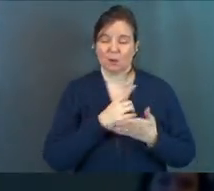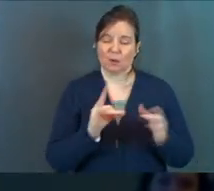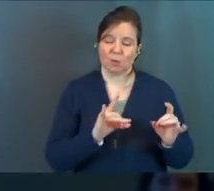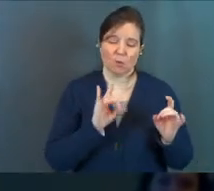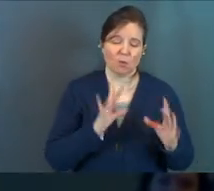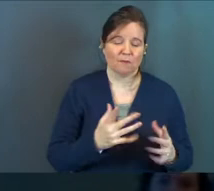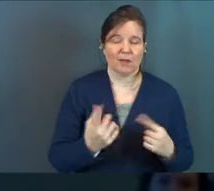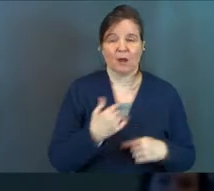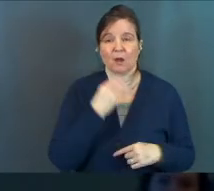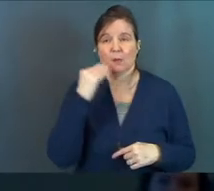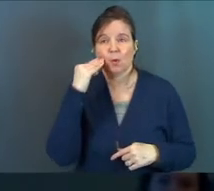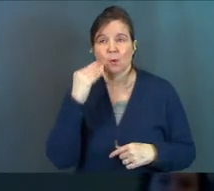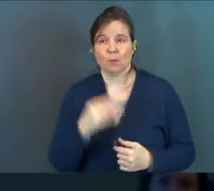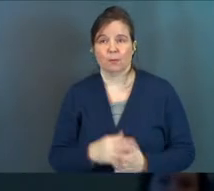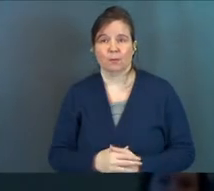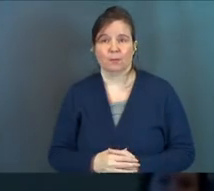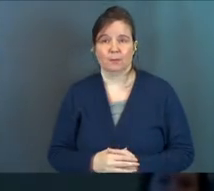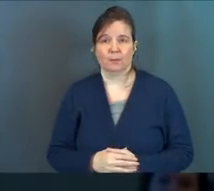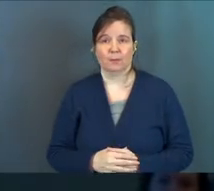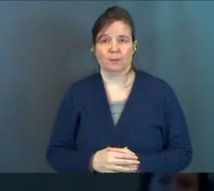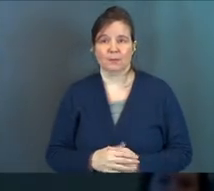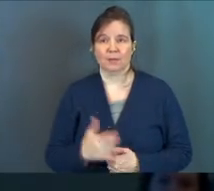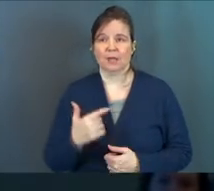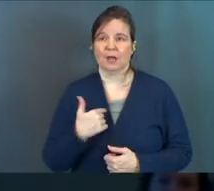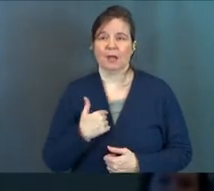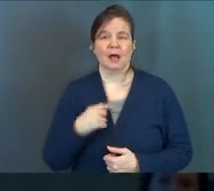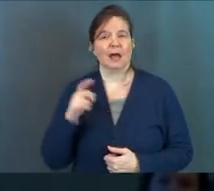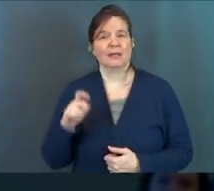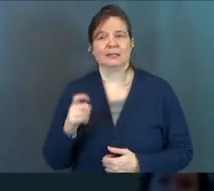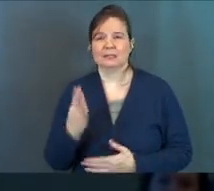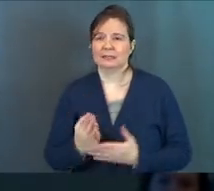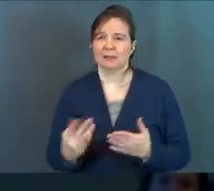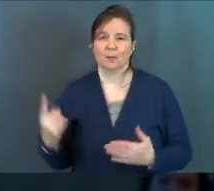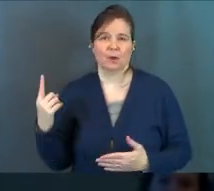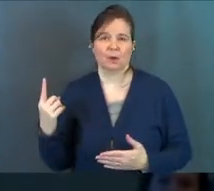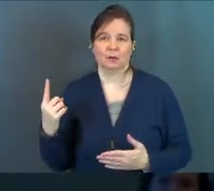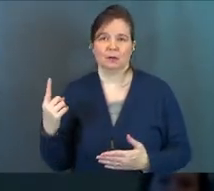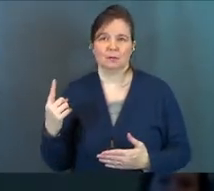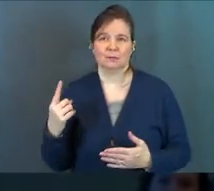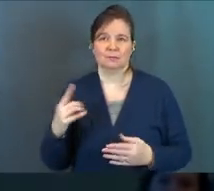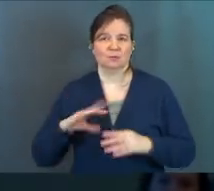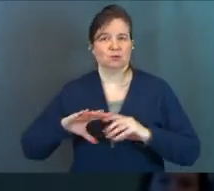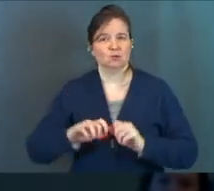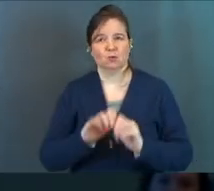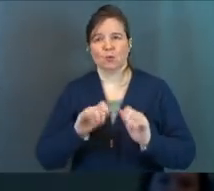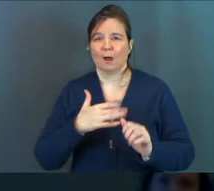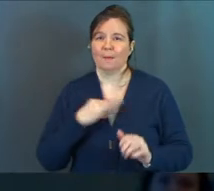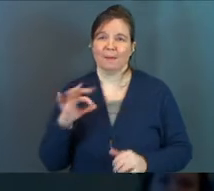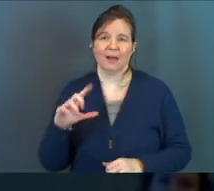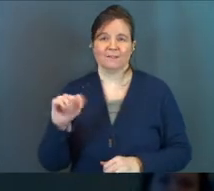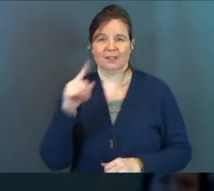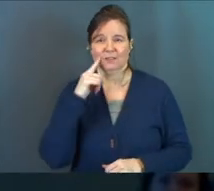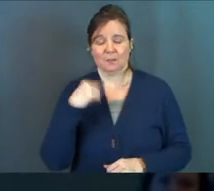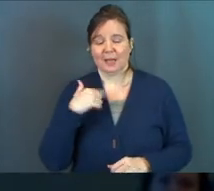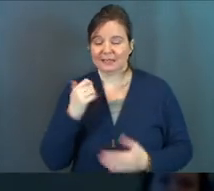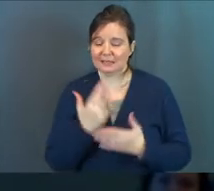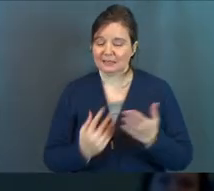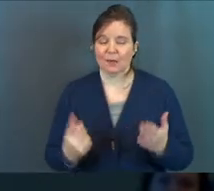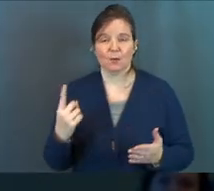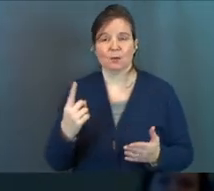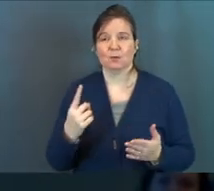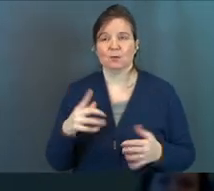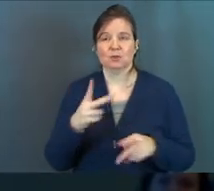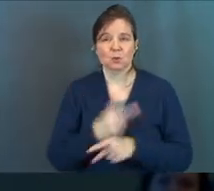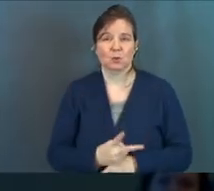And I'll come home and I just need somebody to rub my feet. I just need